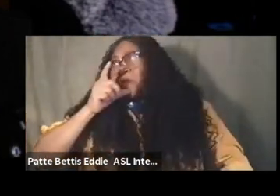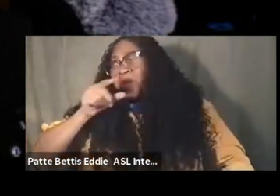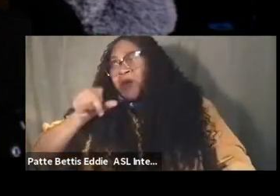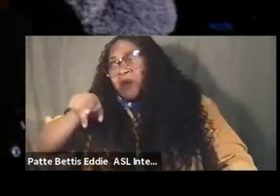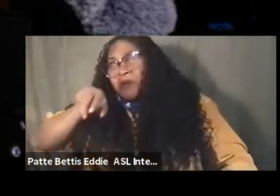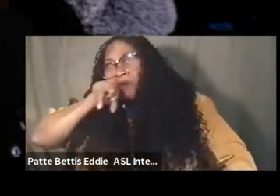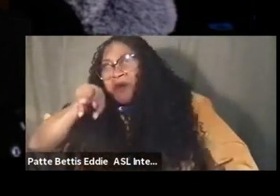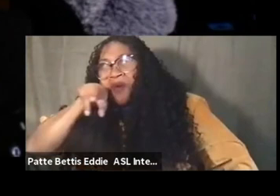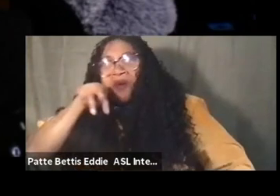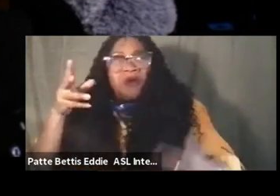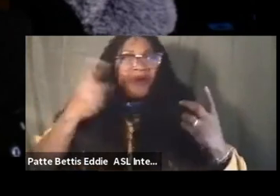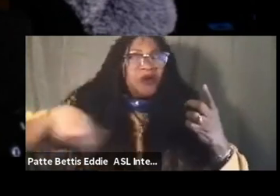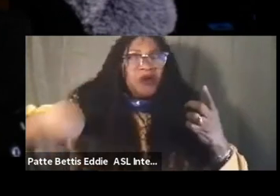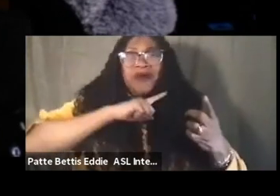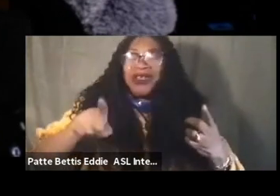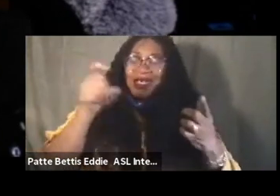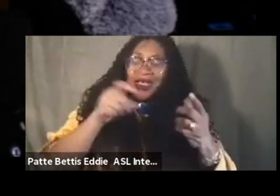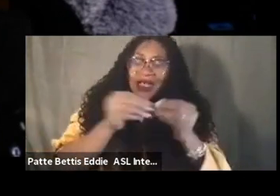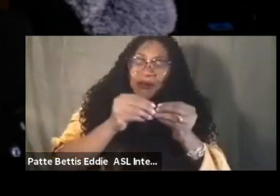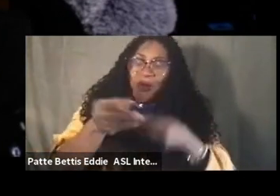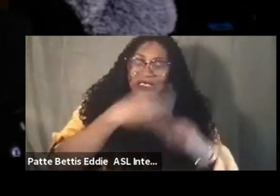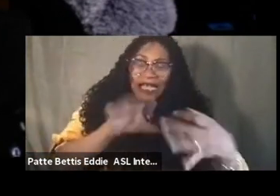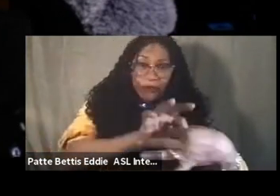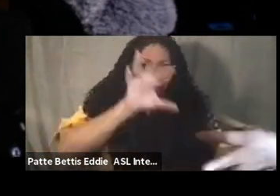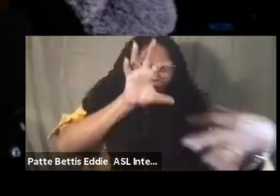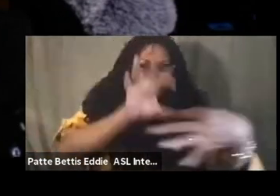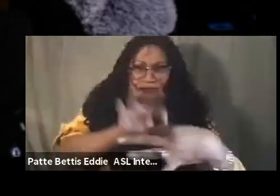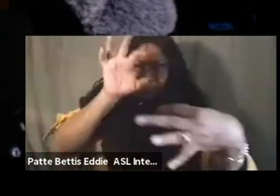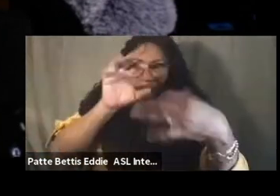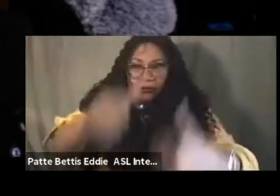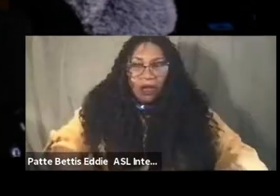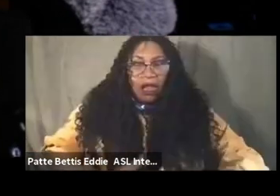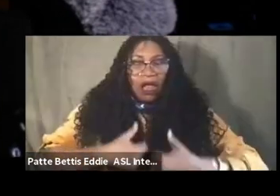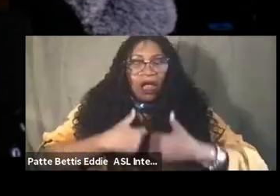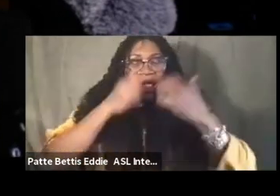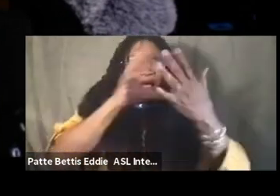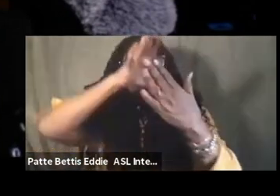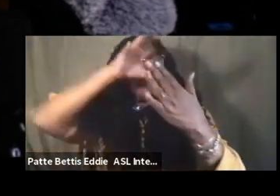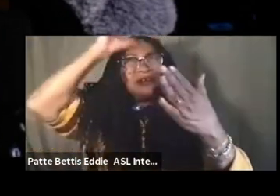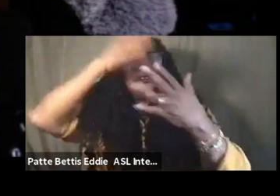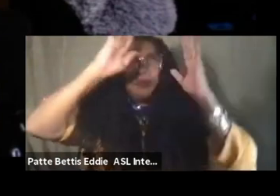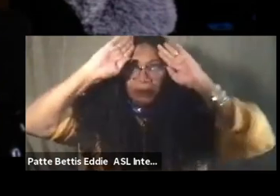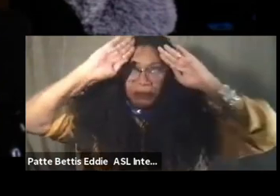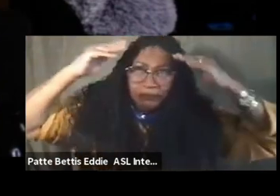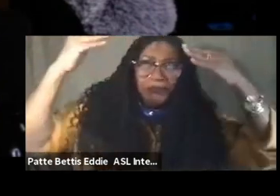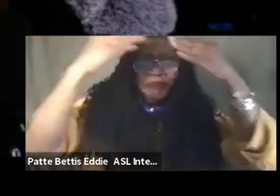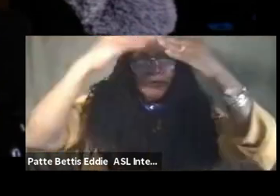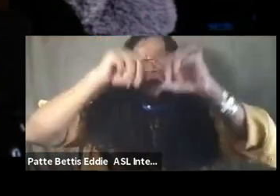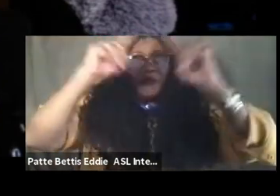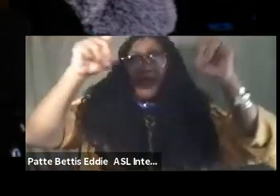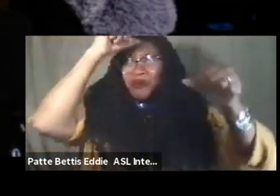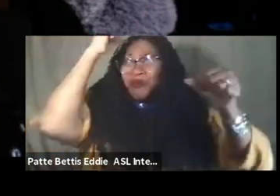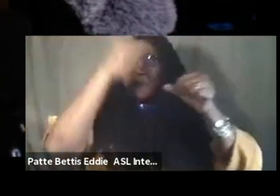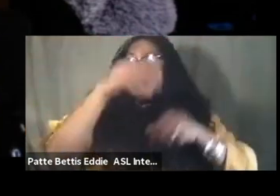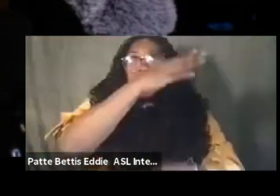need a little more love and trust themselves just to let go i've grown to learn a lot of people close-minded judgmental remember we walk a different path never know what